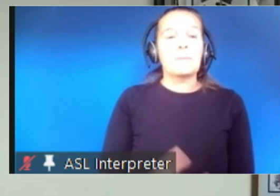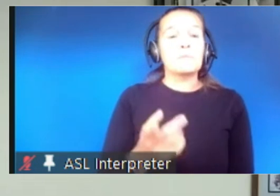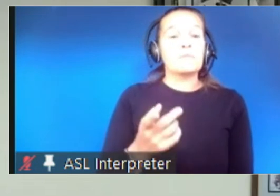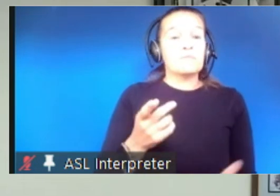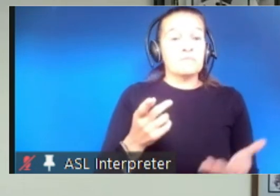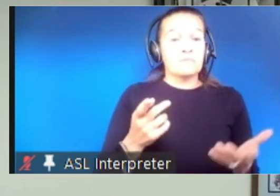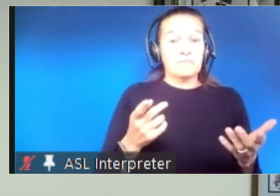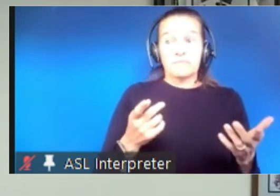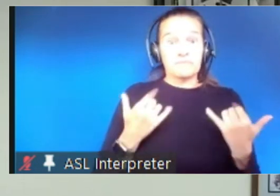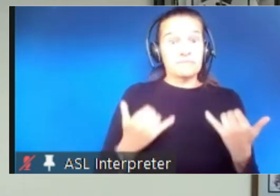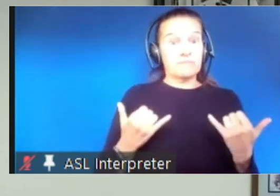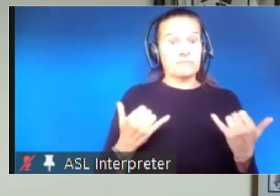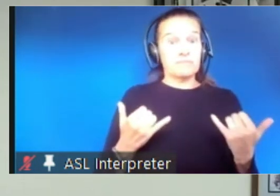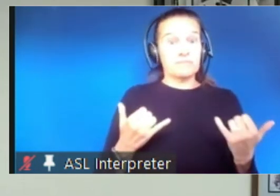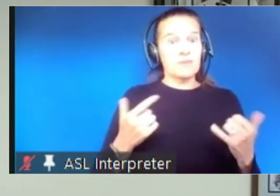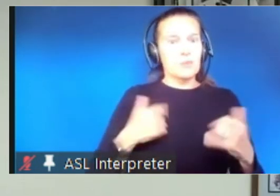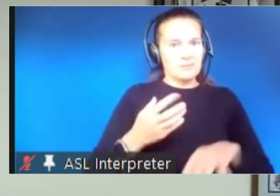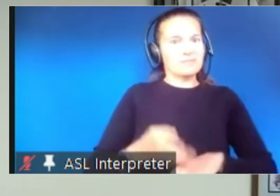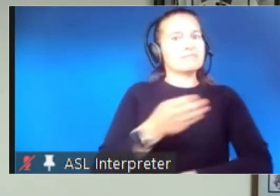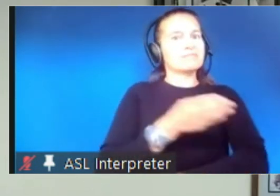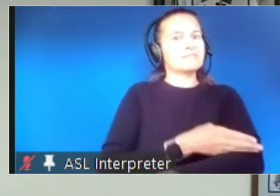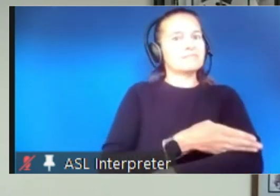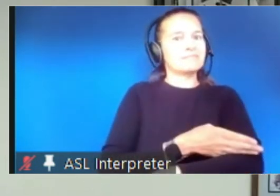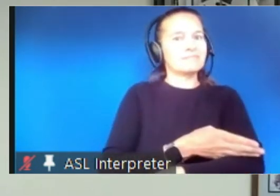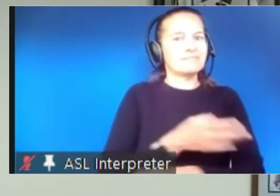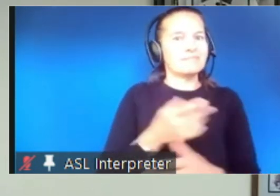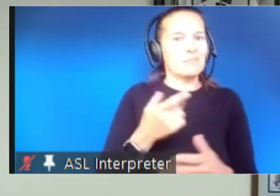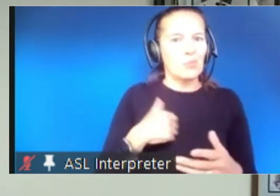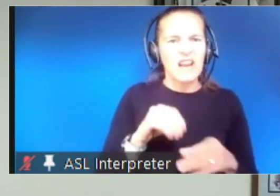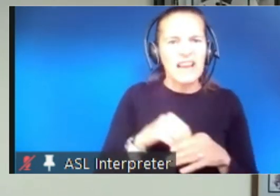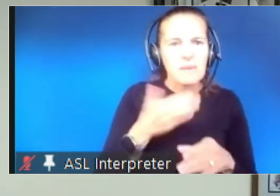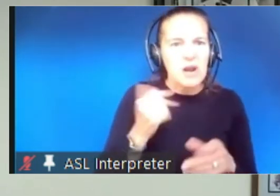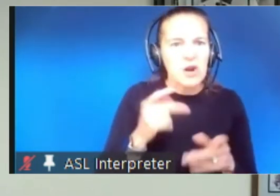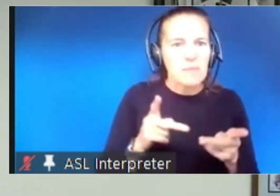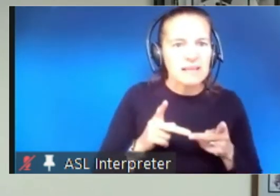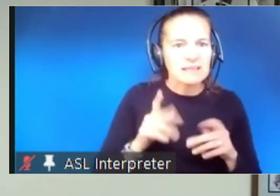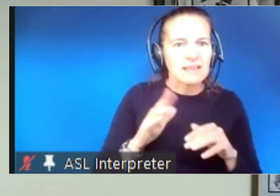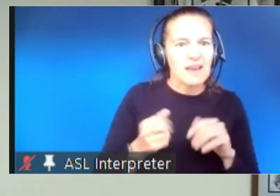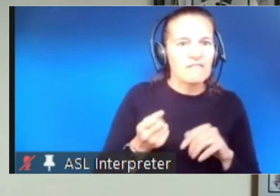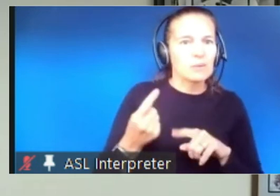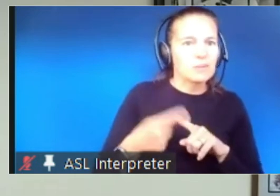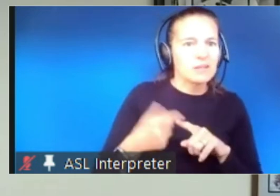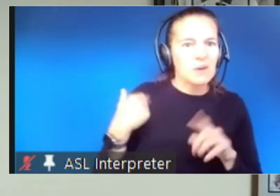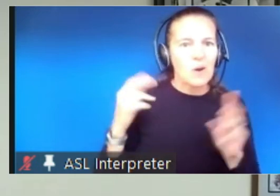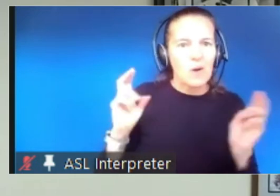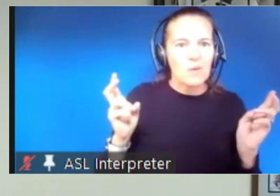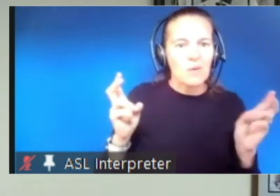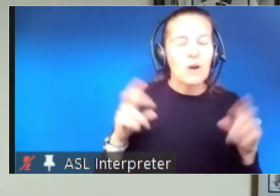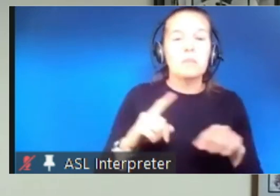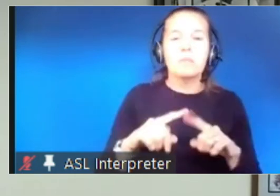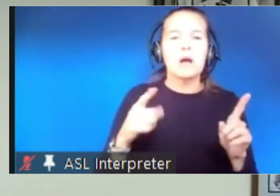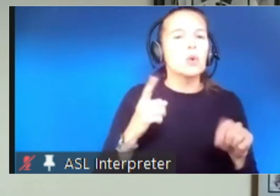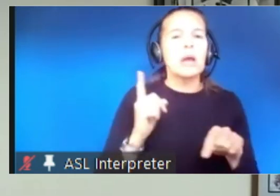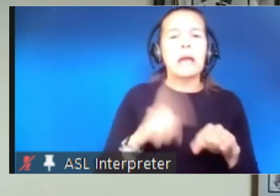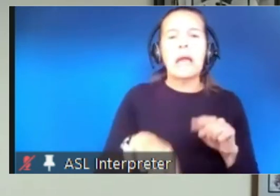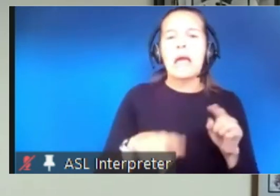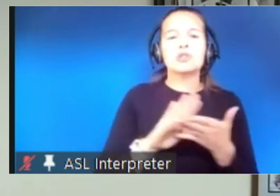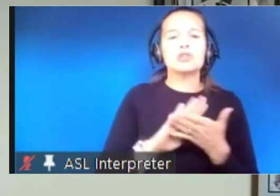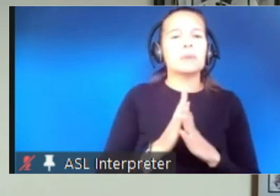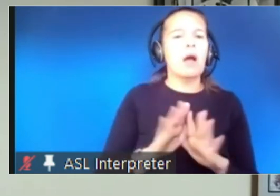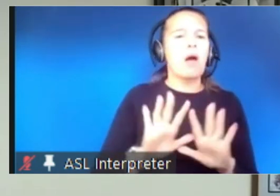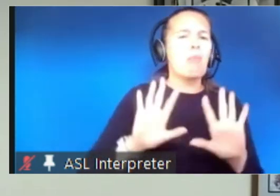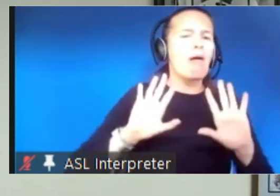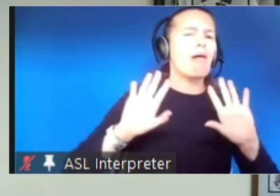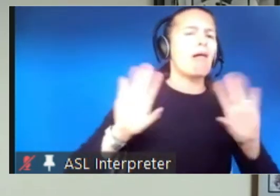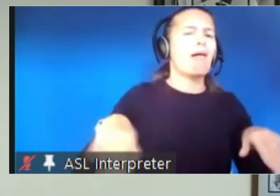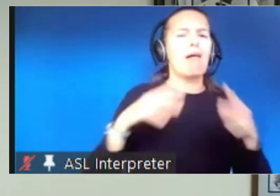than we were a few months ago for sure uh but we shouldn't get complacent we need to protect ourselves with masking social distancing